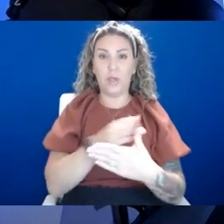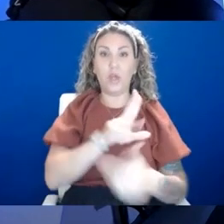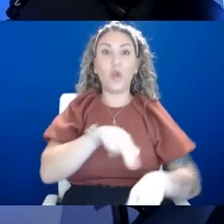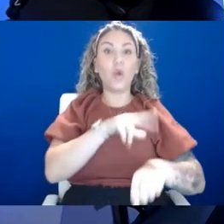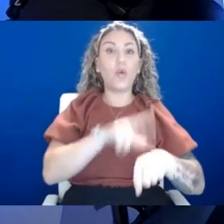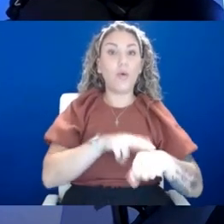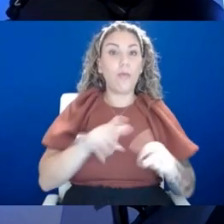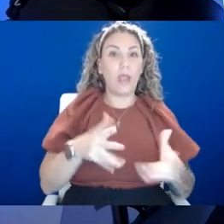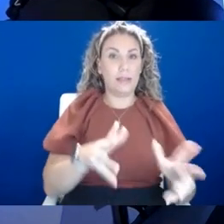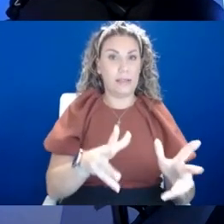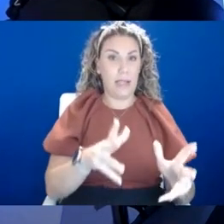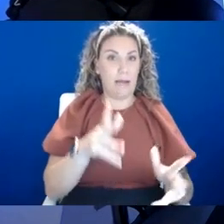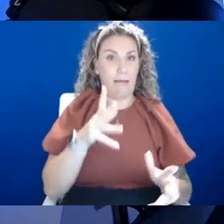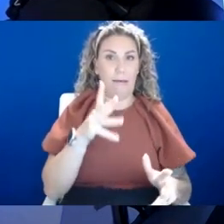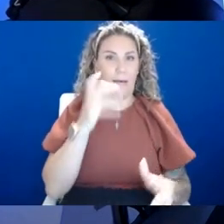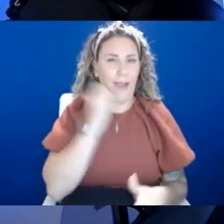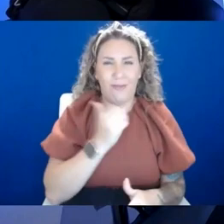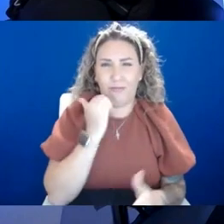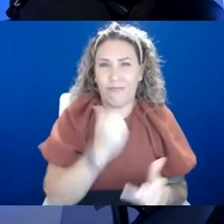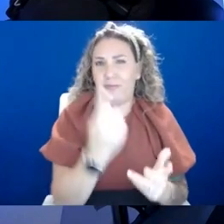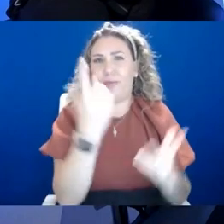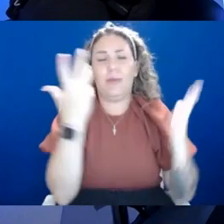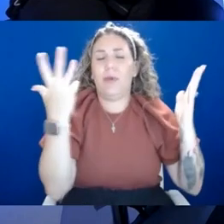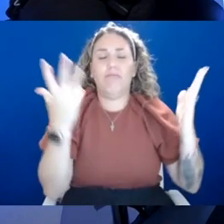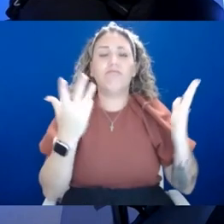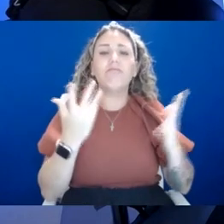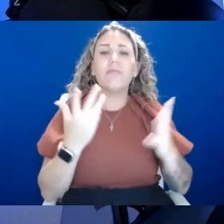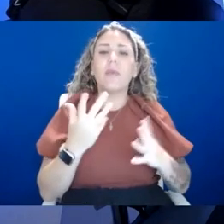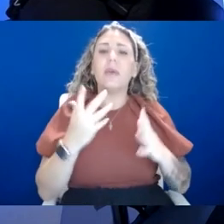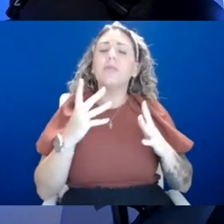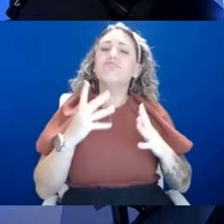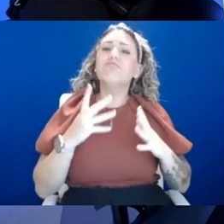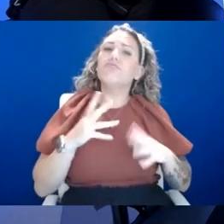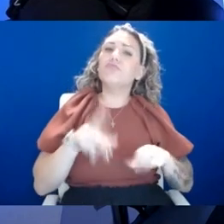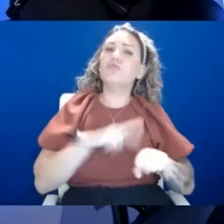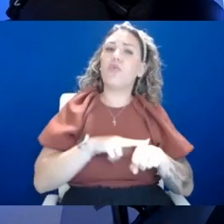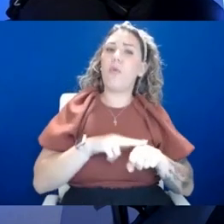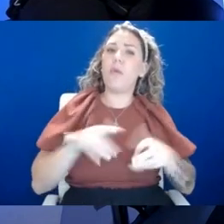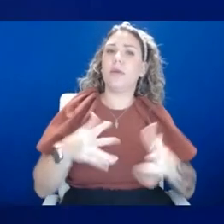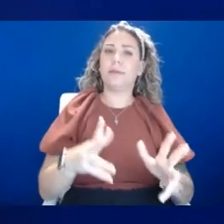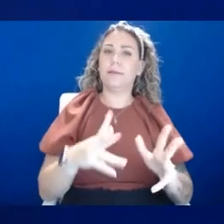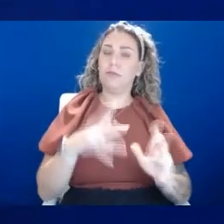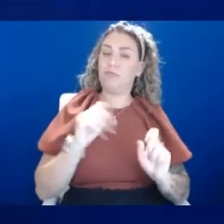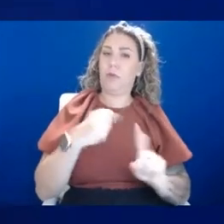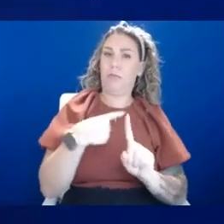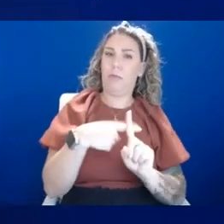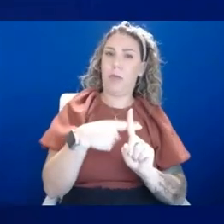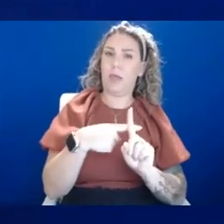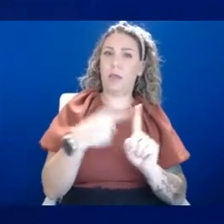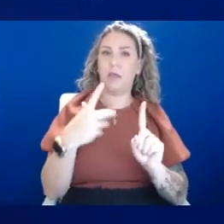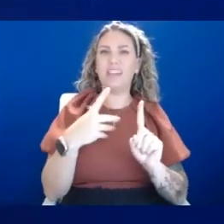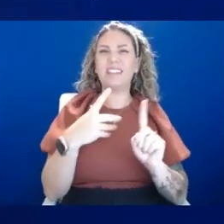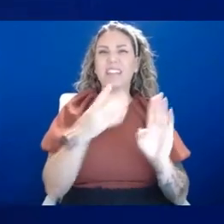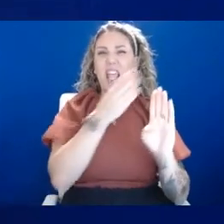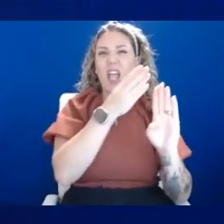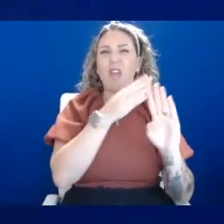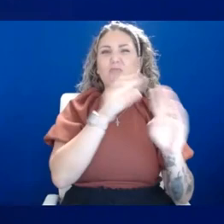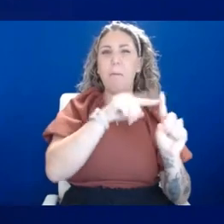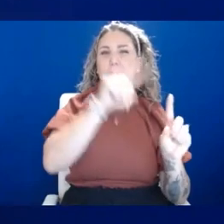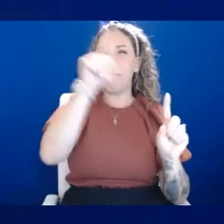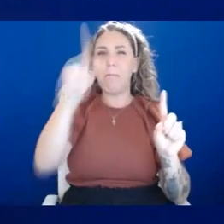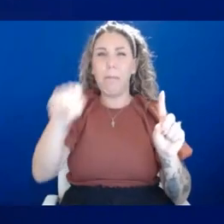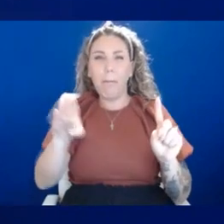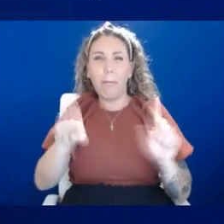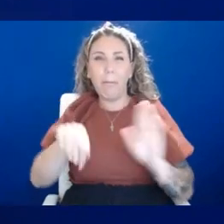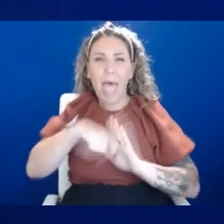being is going to experience. And in fact, anxiety can sometimes be a very positive thing. And so I think of anxiety on a bell curve distribution, right? If you have too little anxiety,